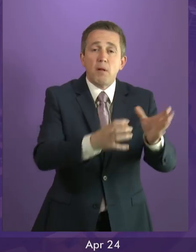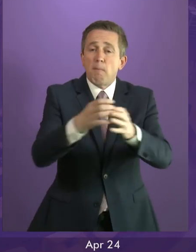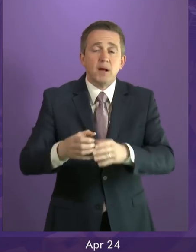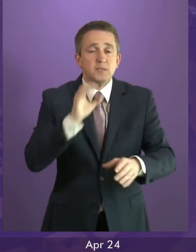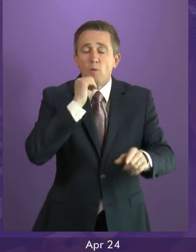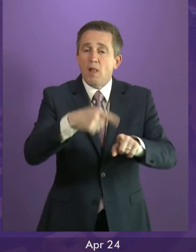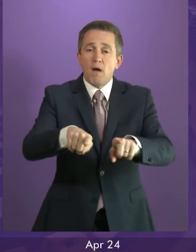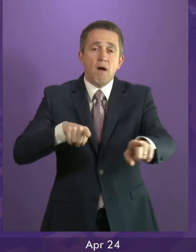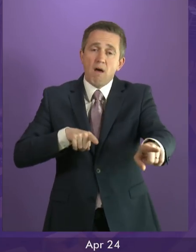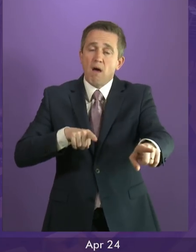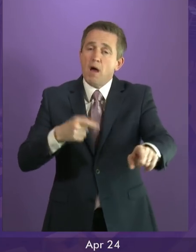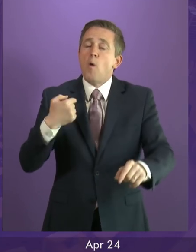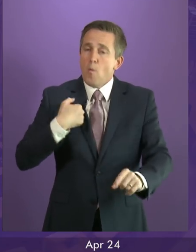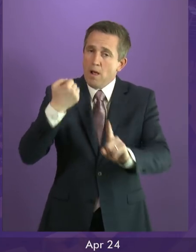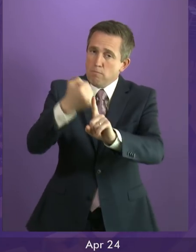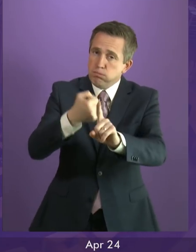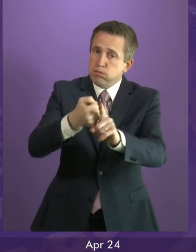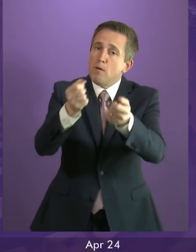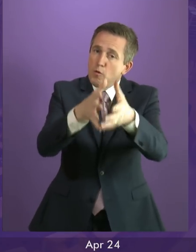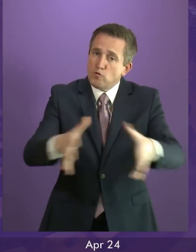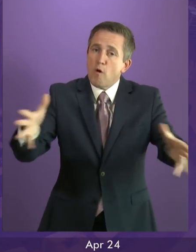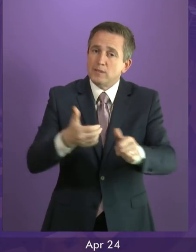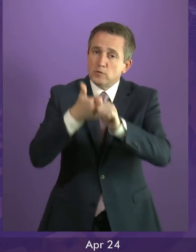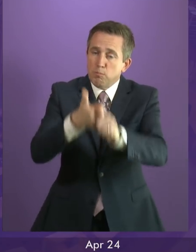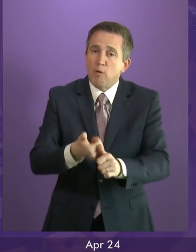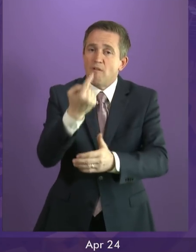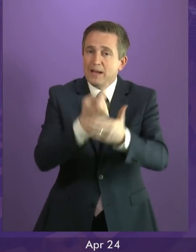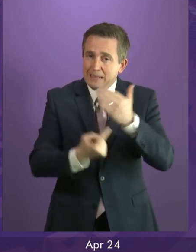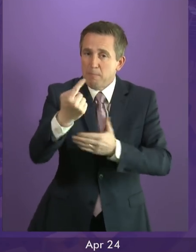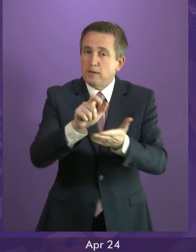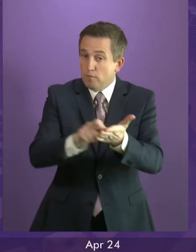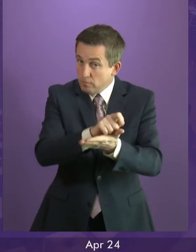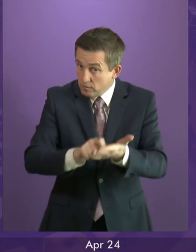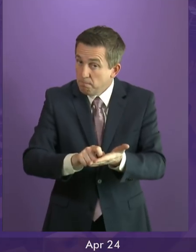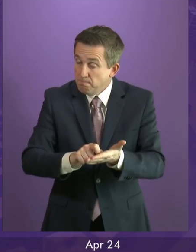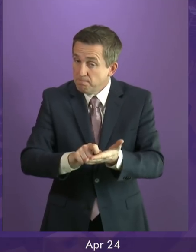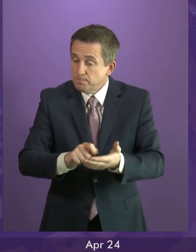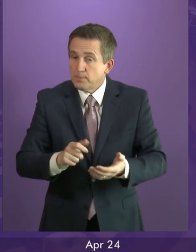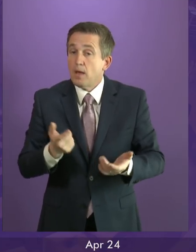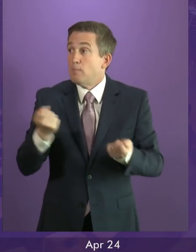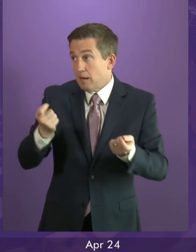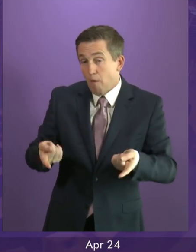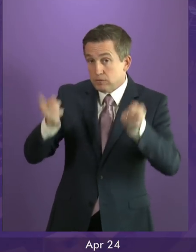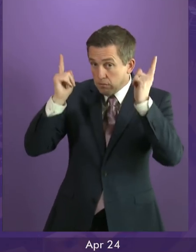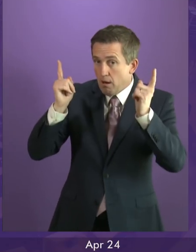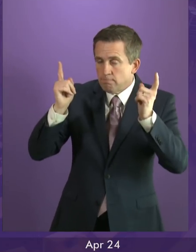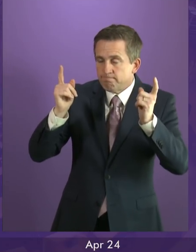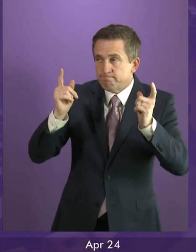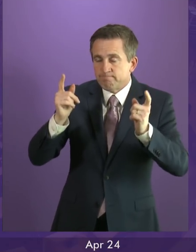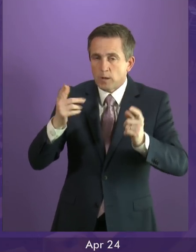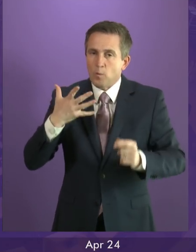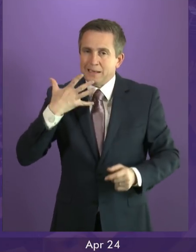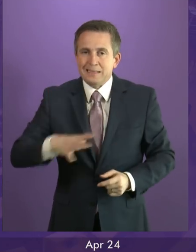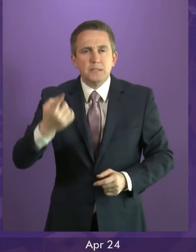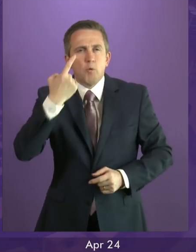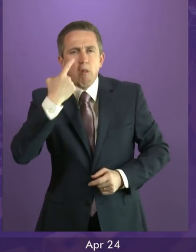independence will continue to grow. Presenting officer, it is time in my view to look to Scotland's